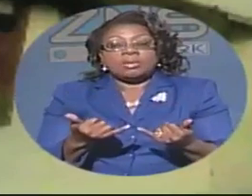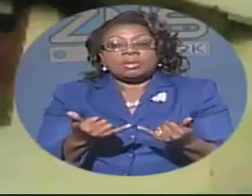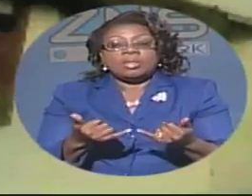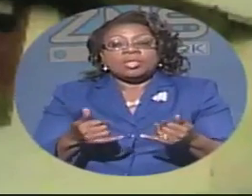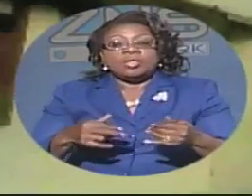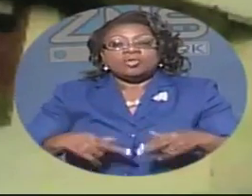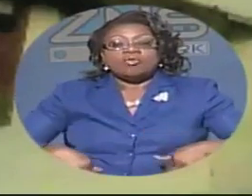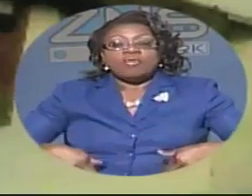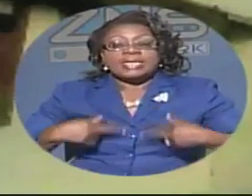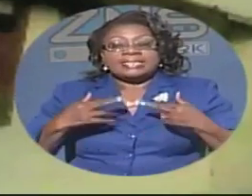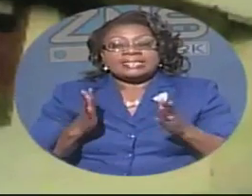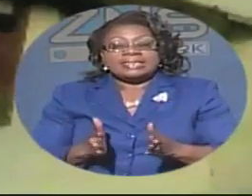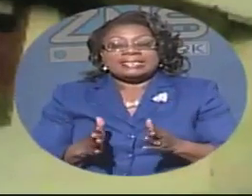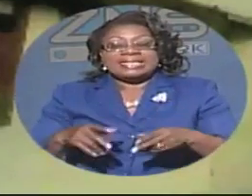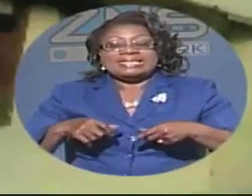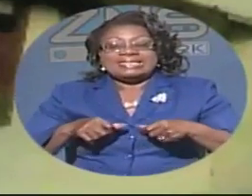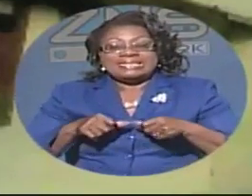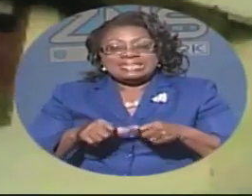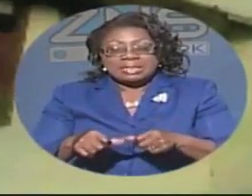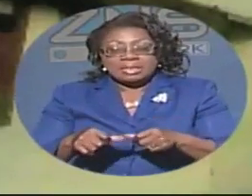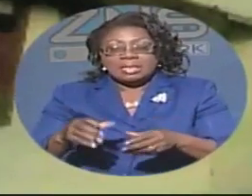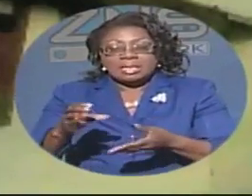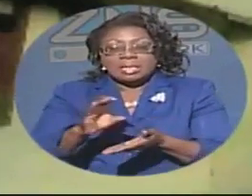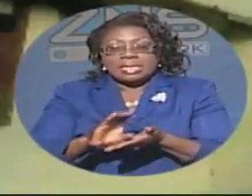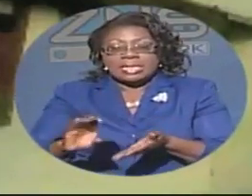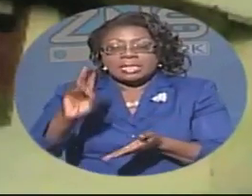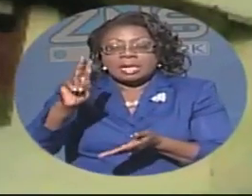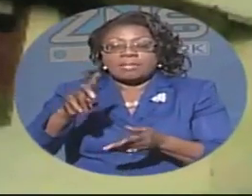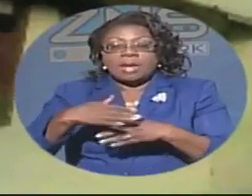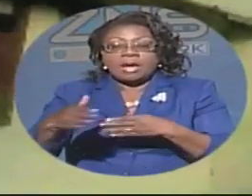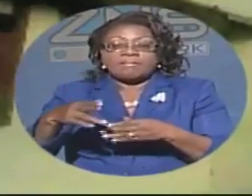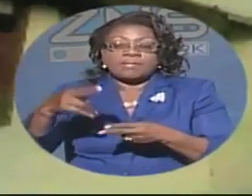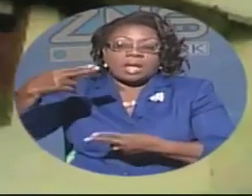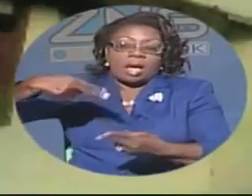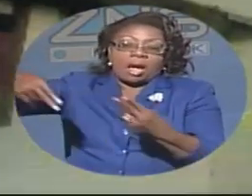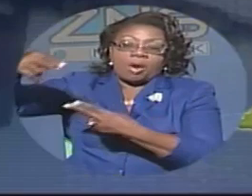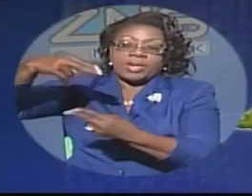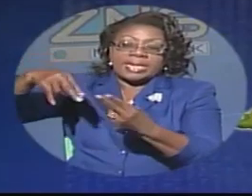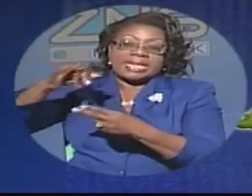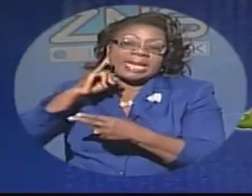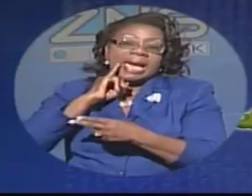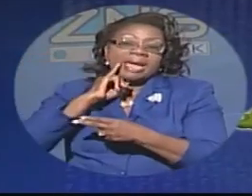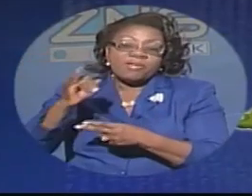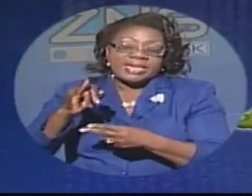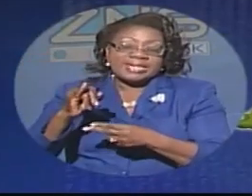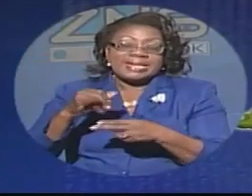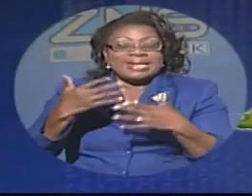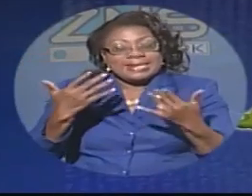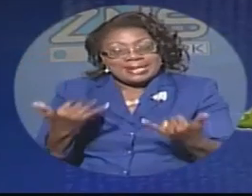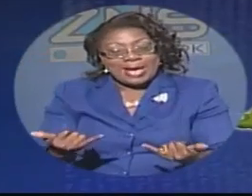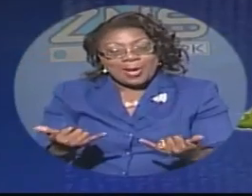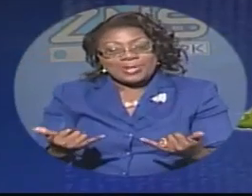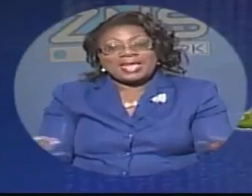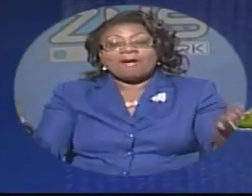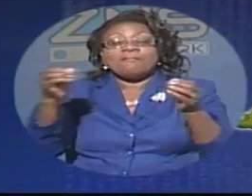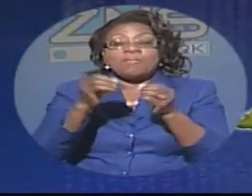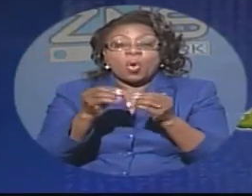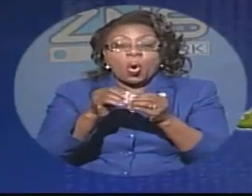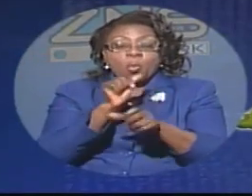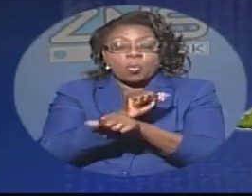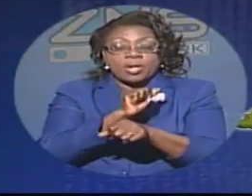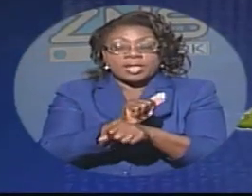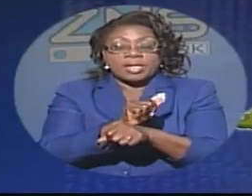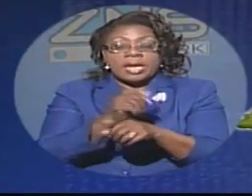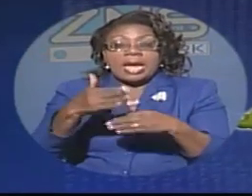cleaning up after hurricane irene and now they have this to deal with right now we haven't completed our cleanup